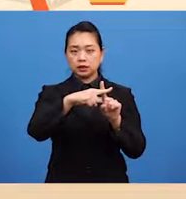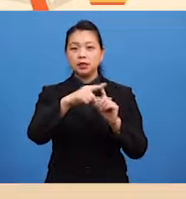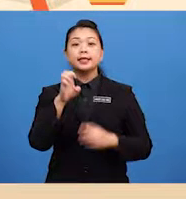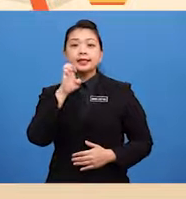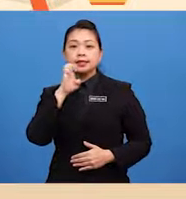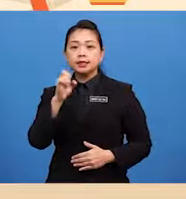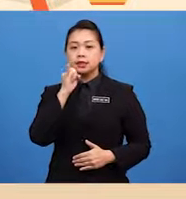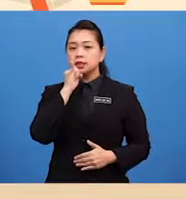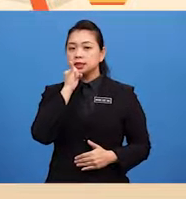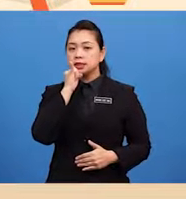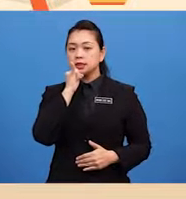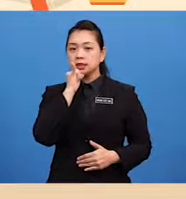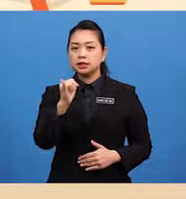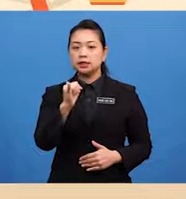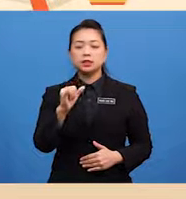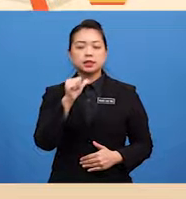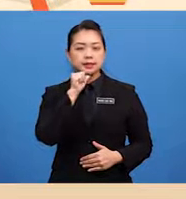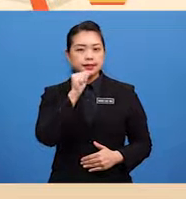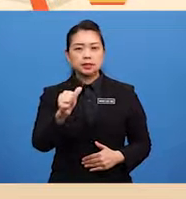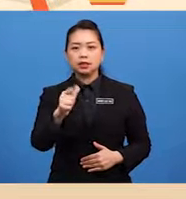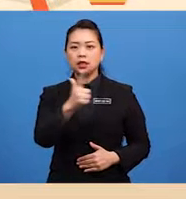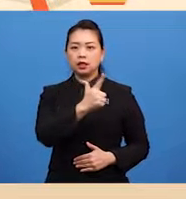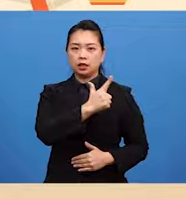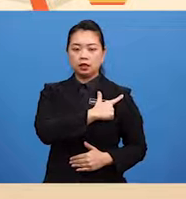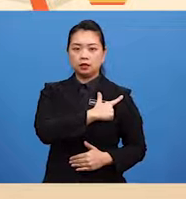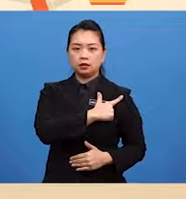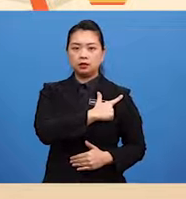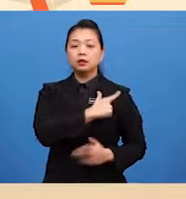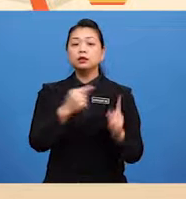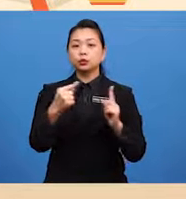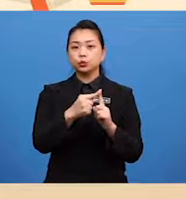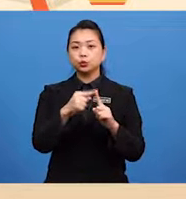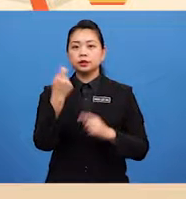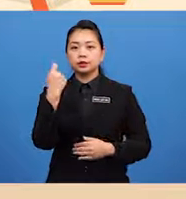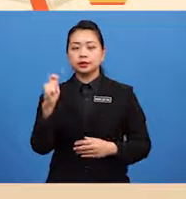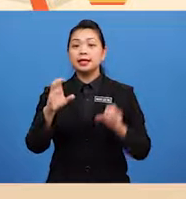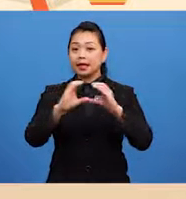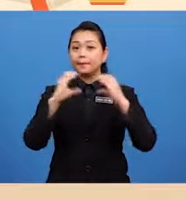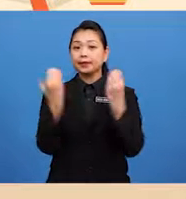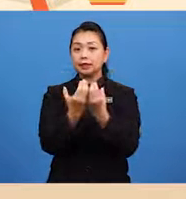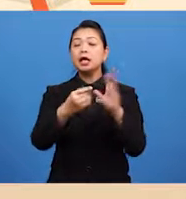is dis loyal to the company Negative